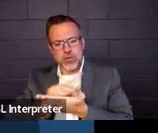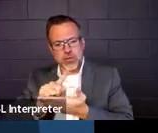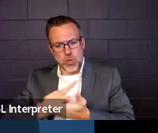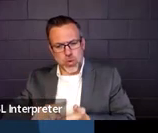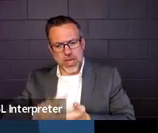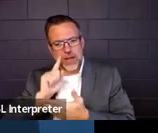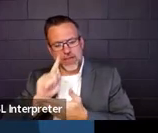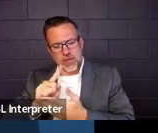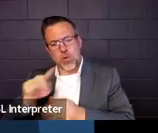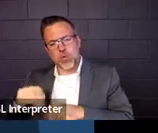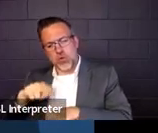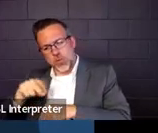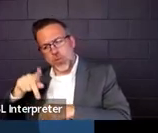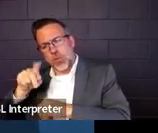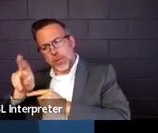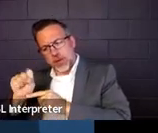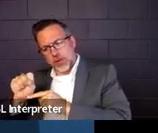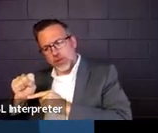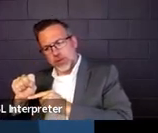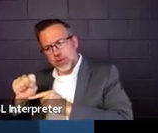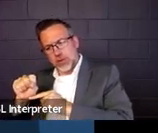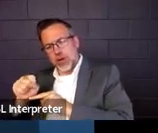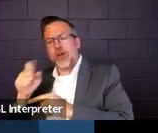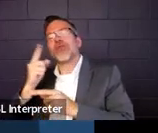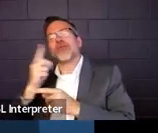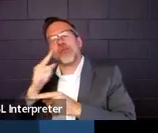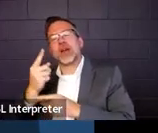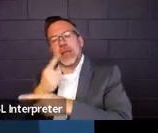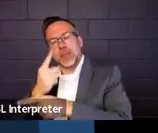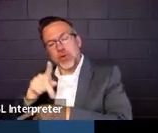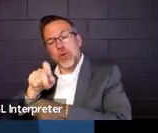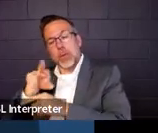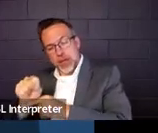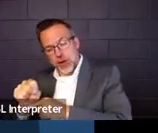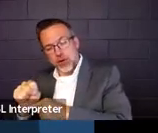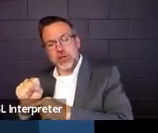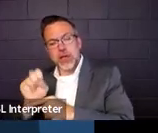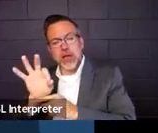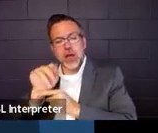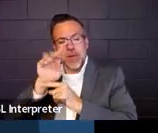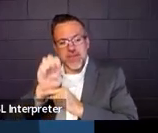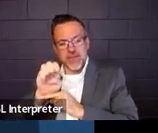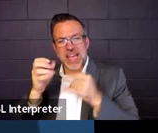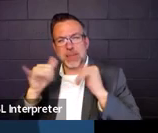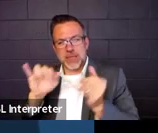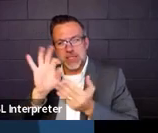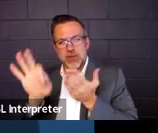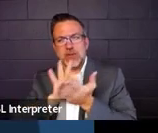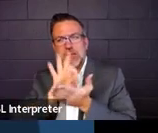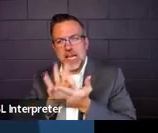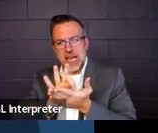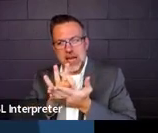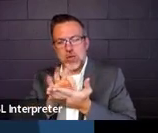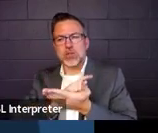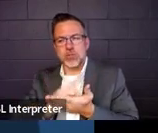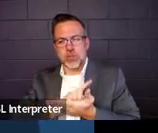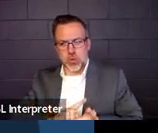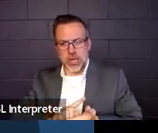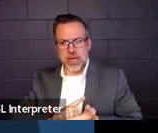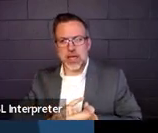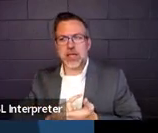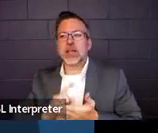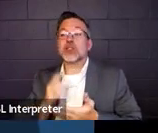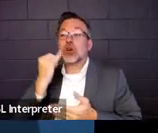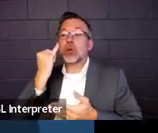but FAPE is still nine hours a week, according to the law. So they're going with typical,